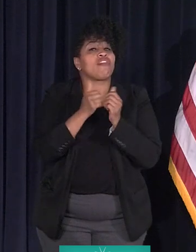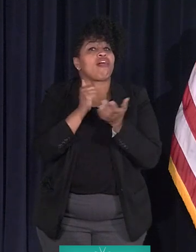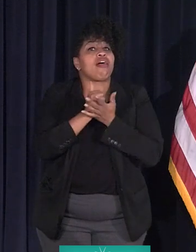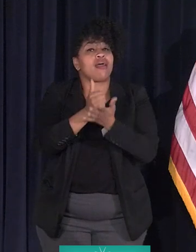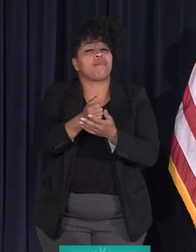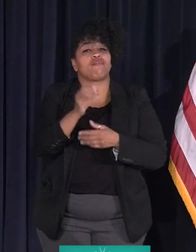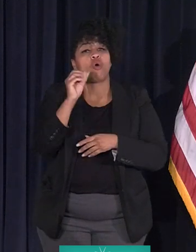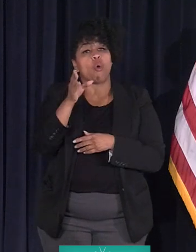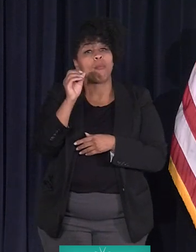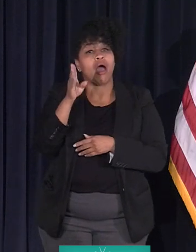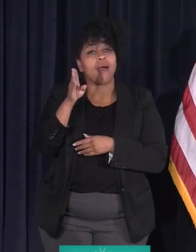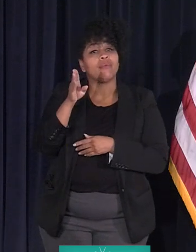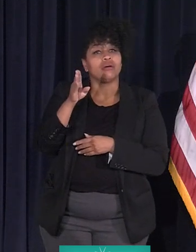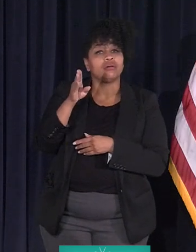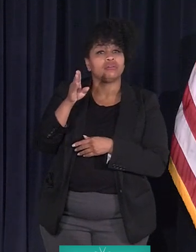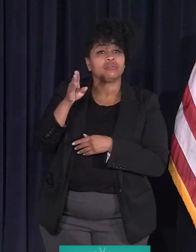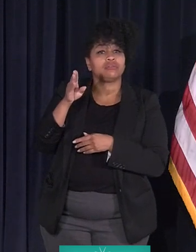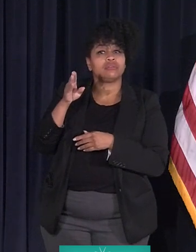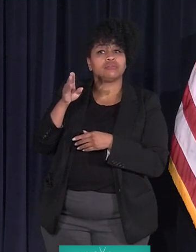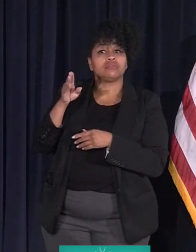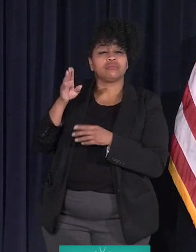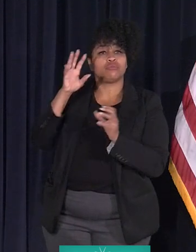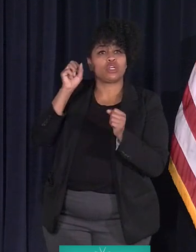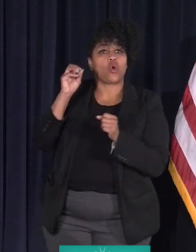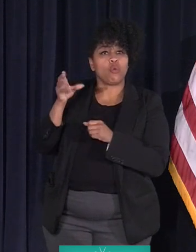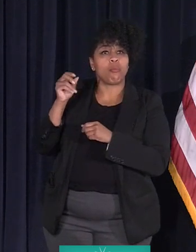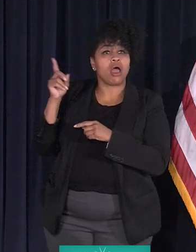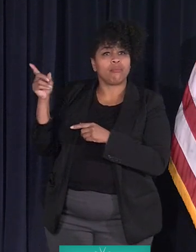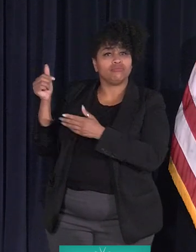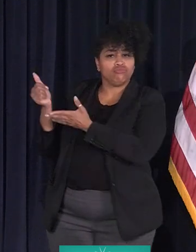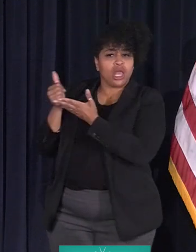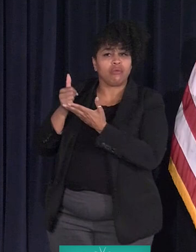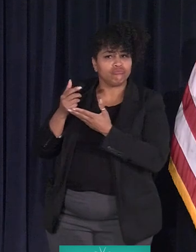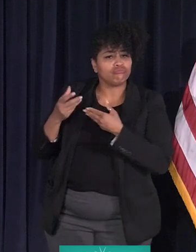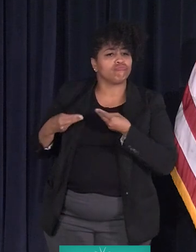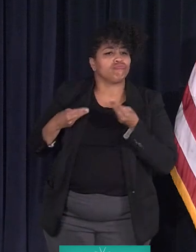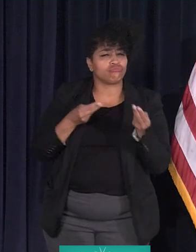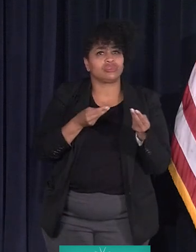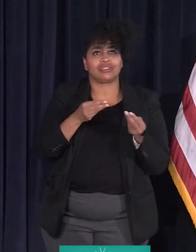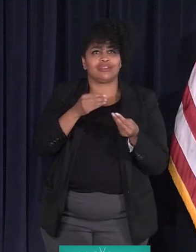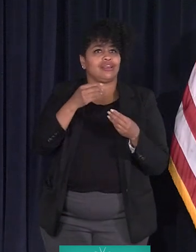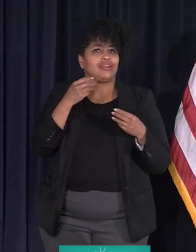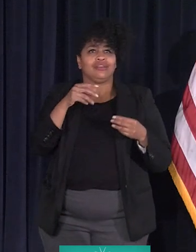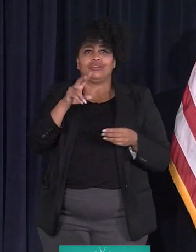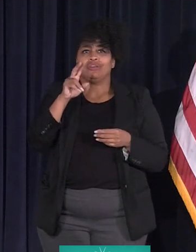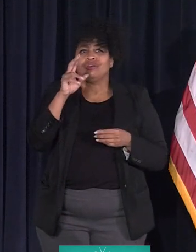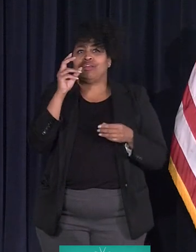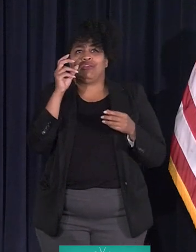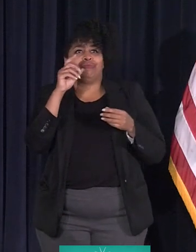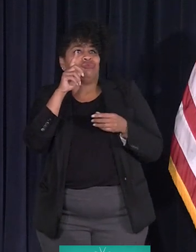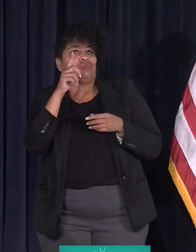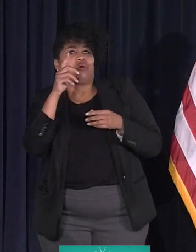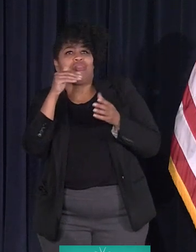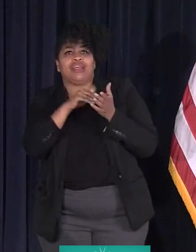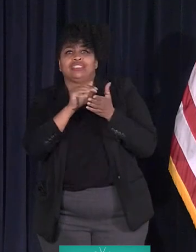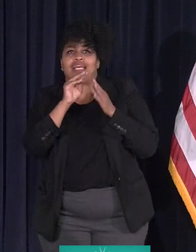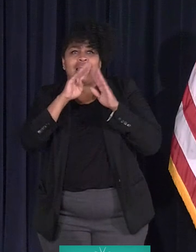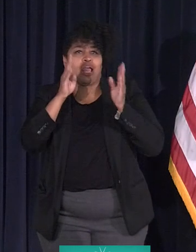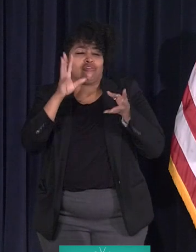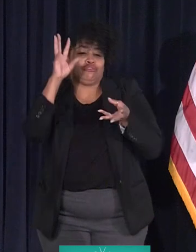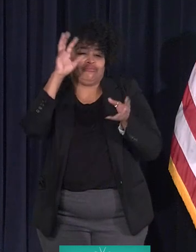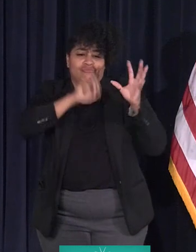the Obama administration, we got 21,000 abandoned houses down in six years. Nobody in America has ever done anything like it.